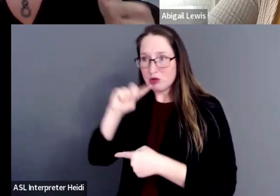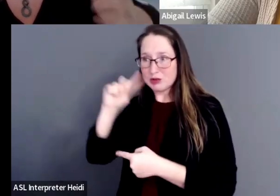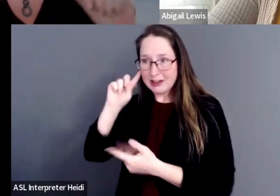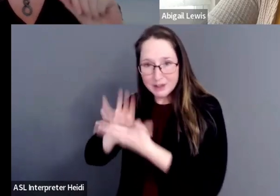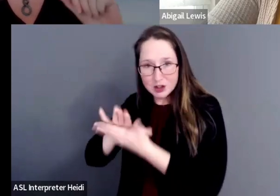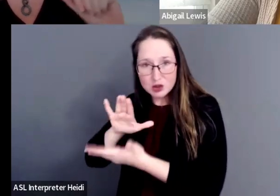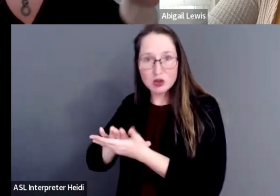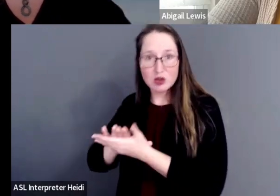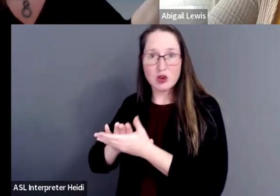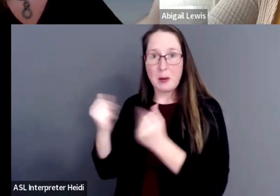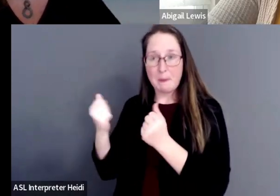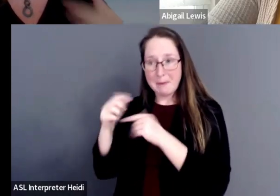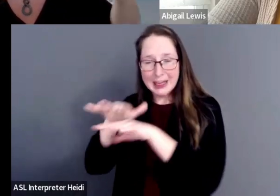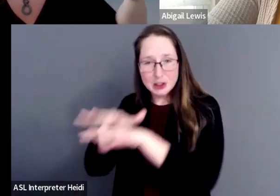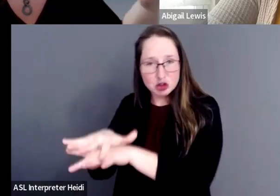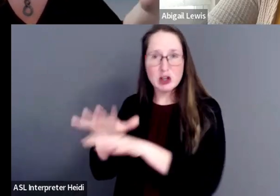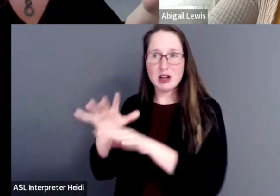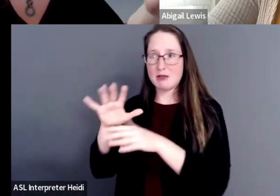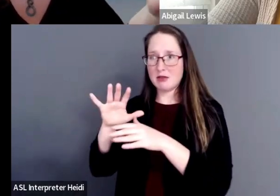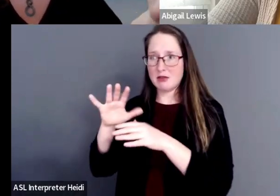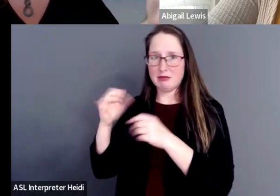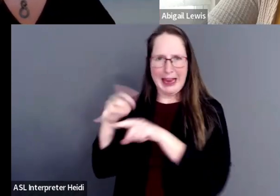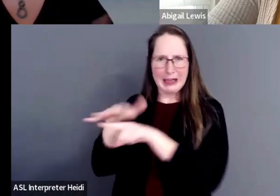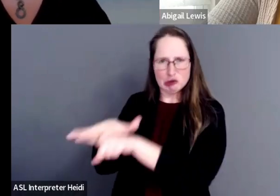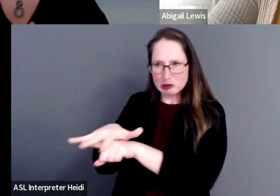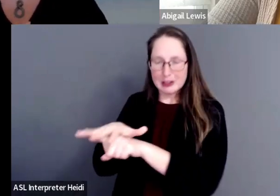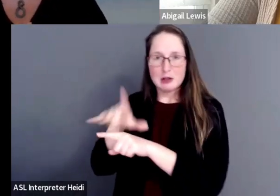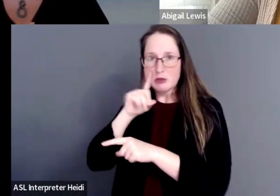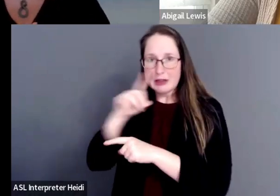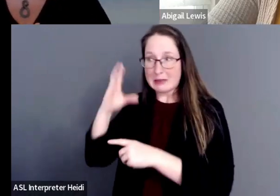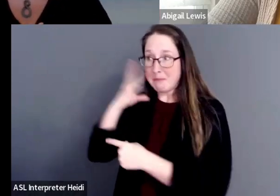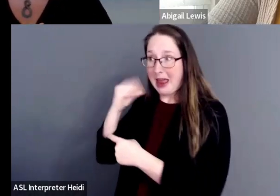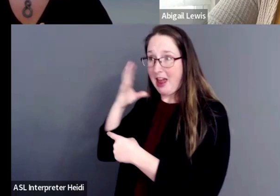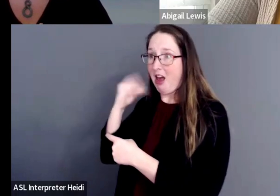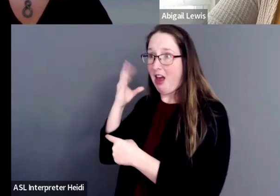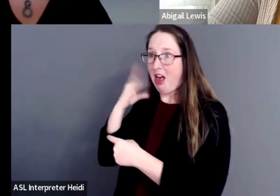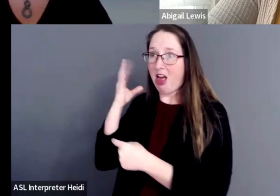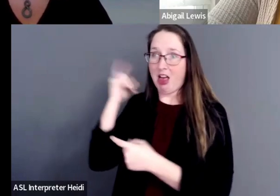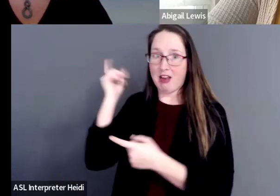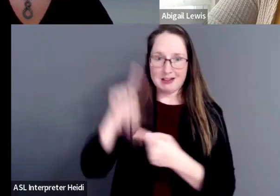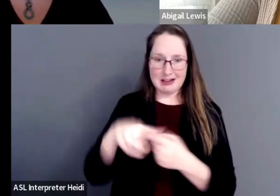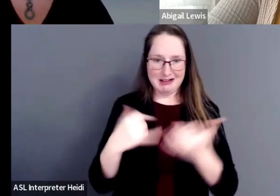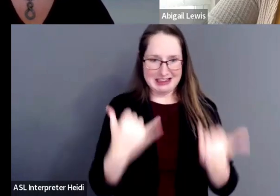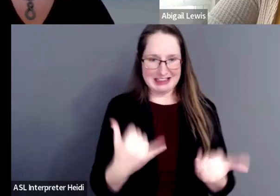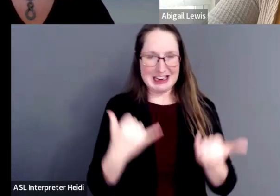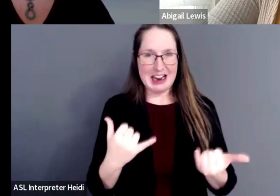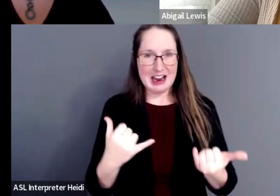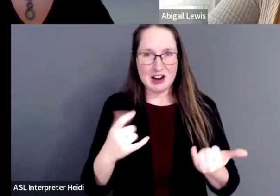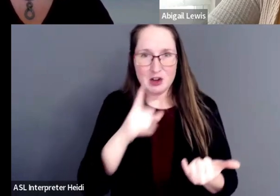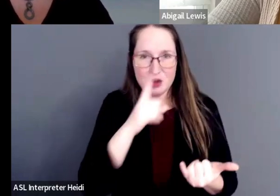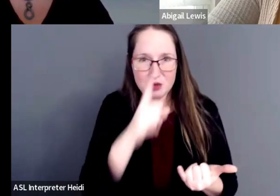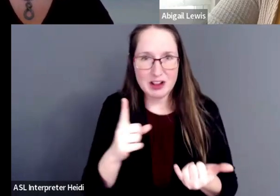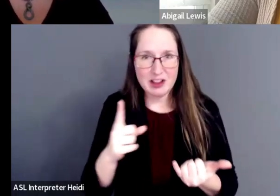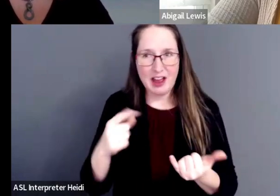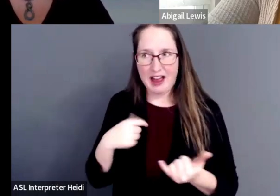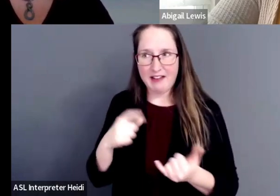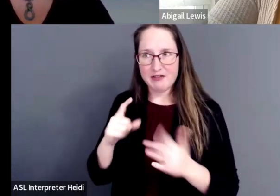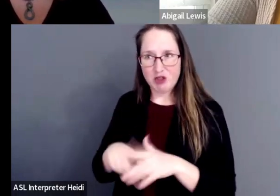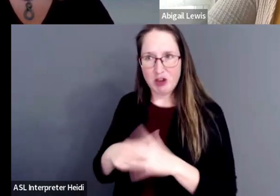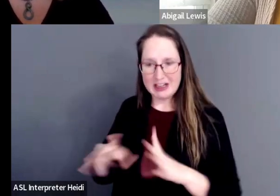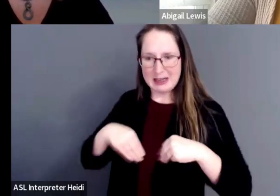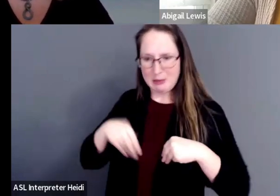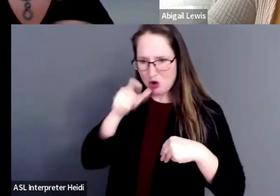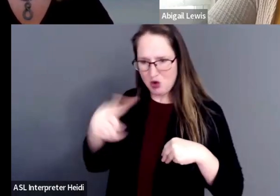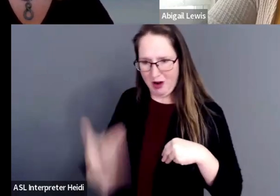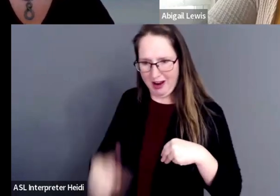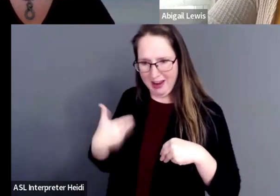being mainstream, just going through all of those experiences and then really coming to terms with myself as a person with